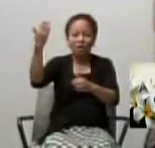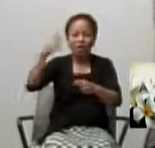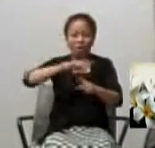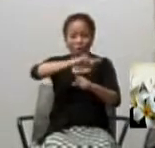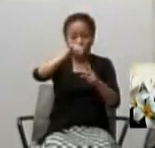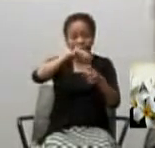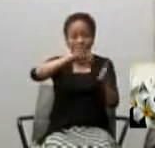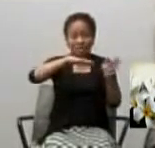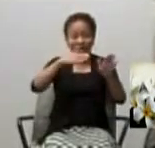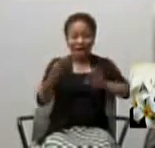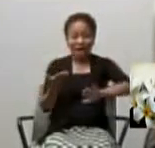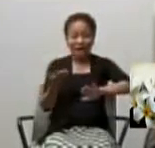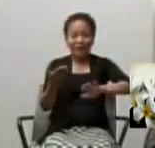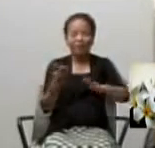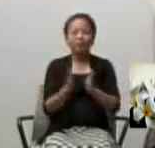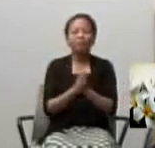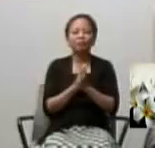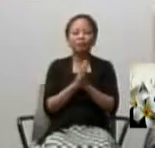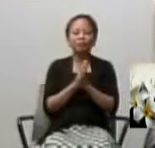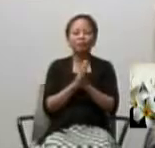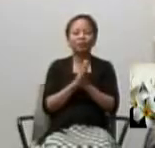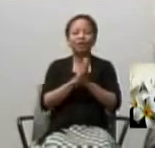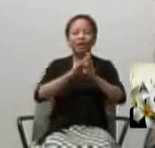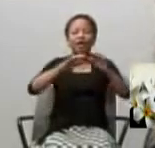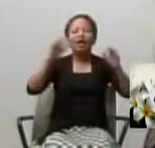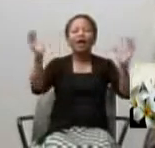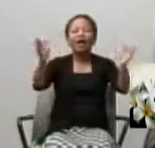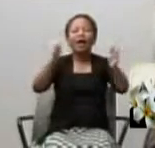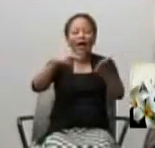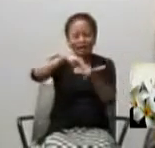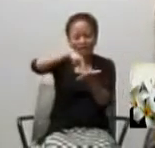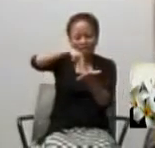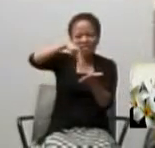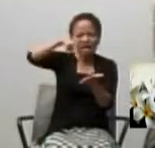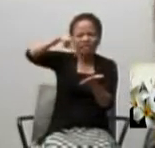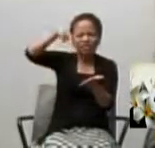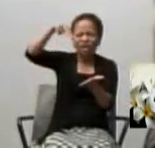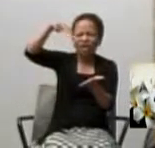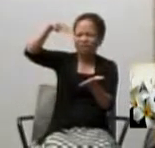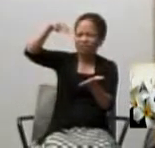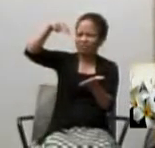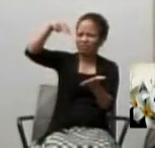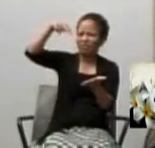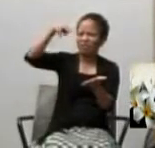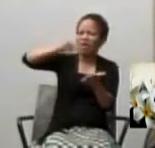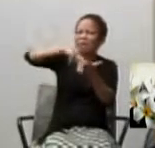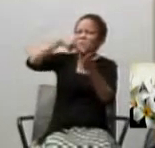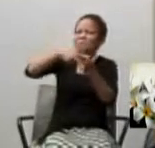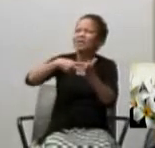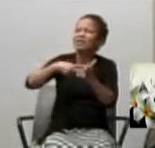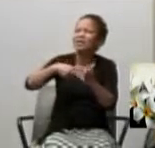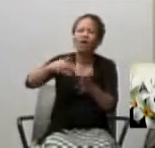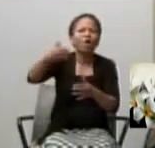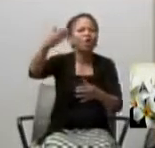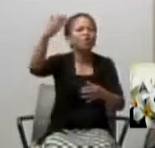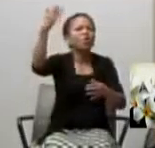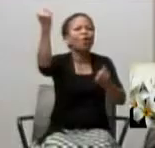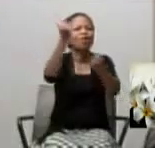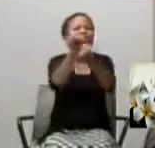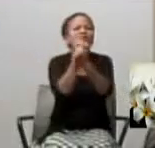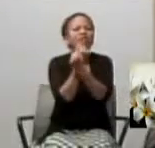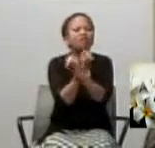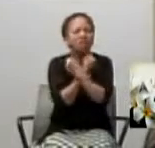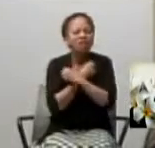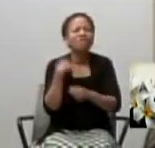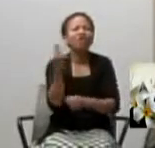Ascension celebrates God's promise to us. Celebrates that sense that God loves us so much and